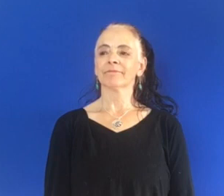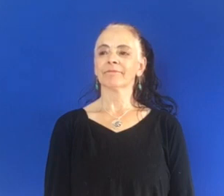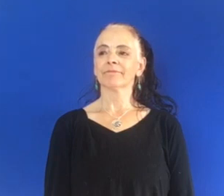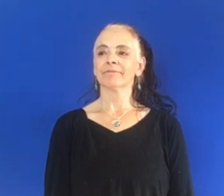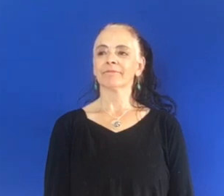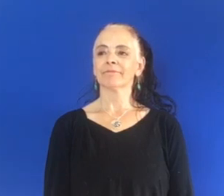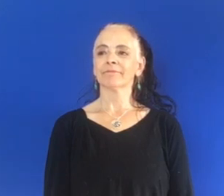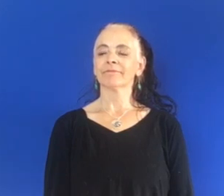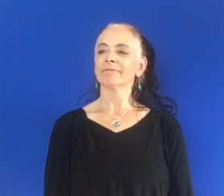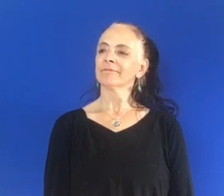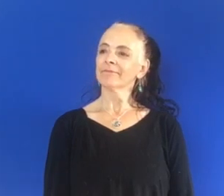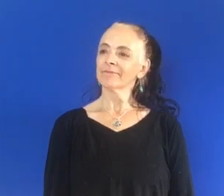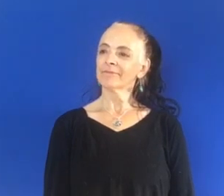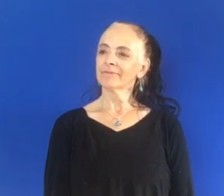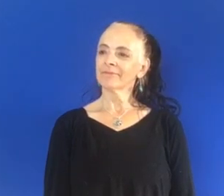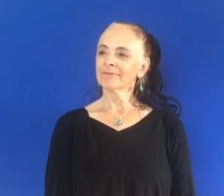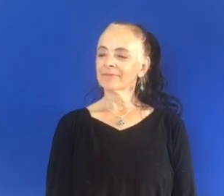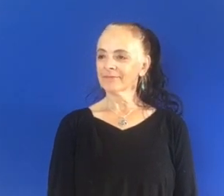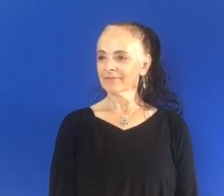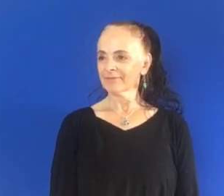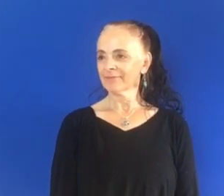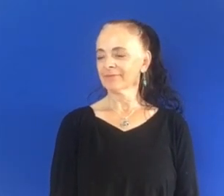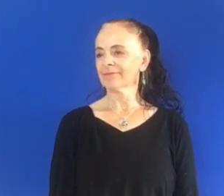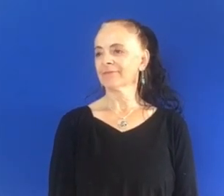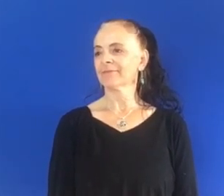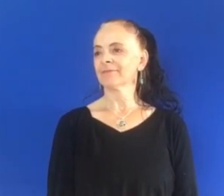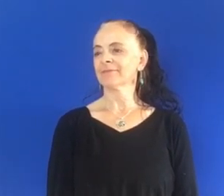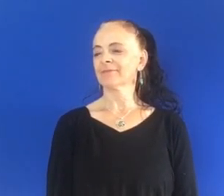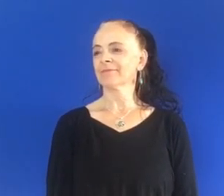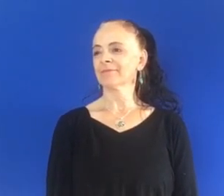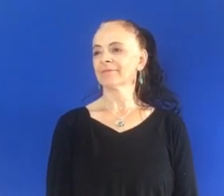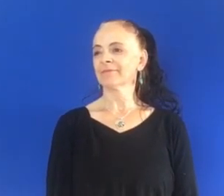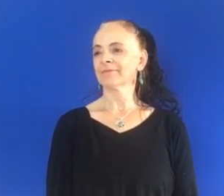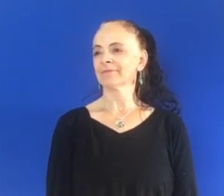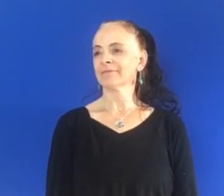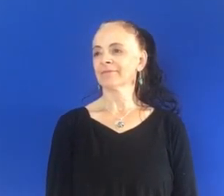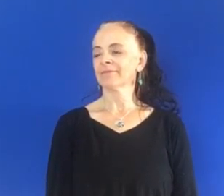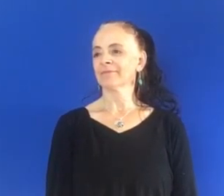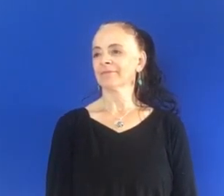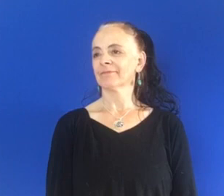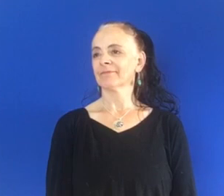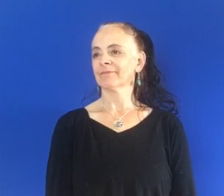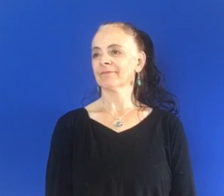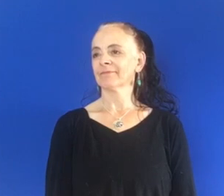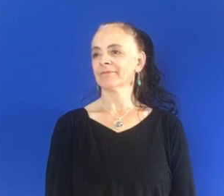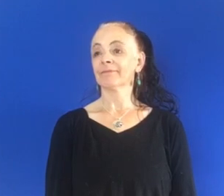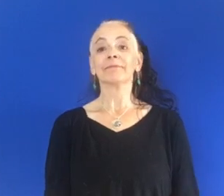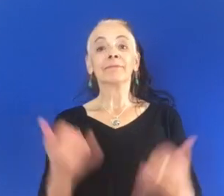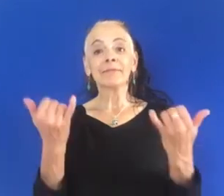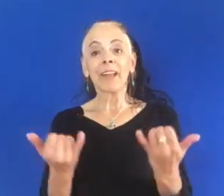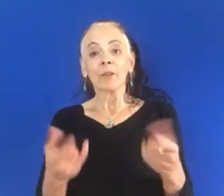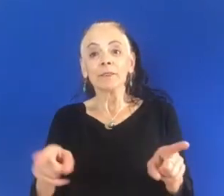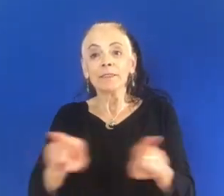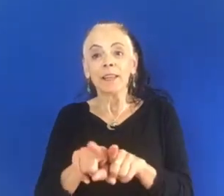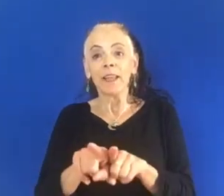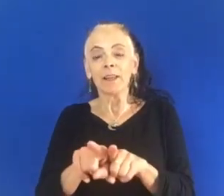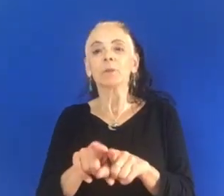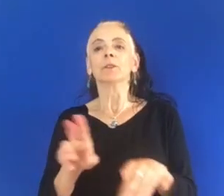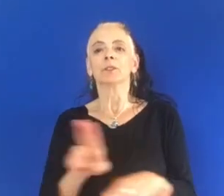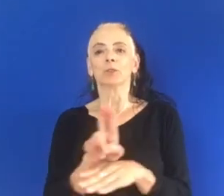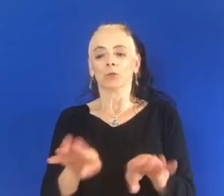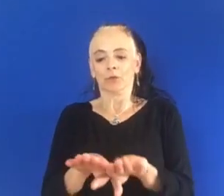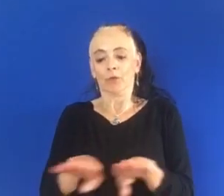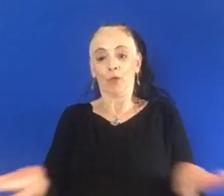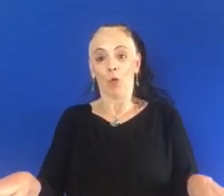Side to the other side. And now we can try to go on the floor.